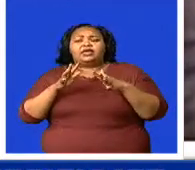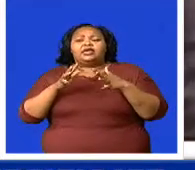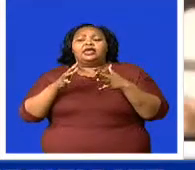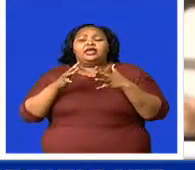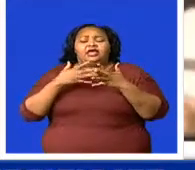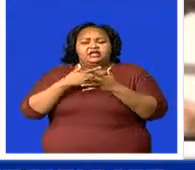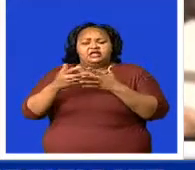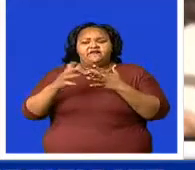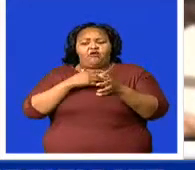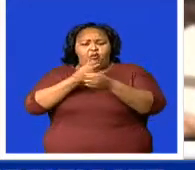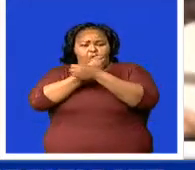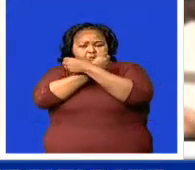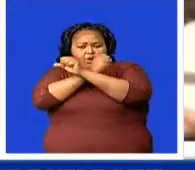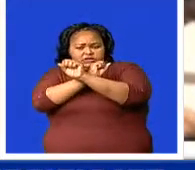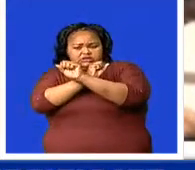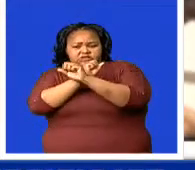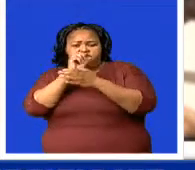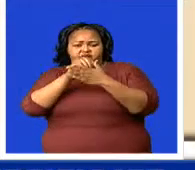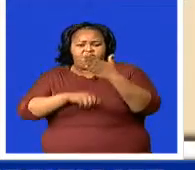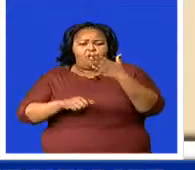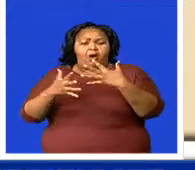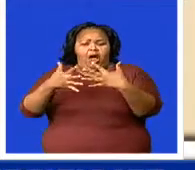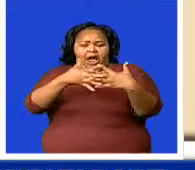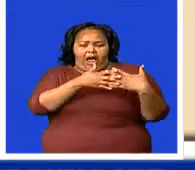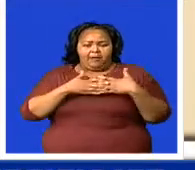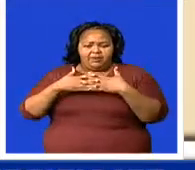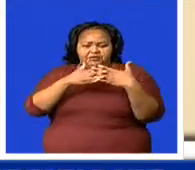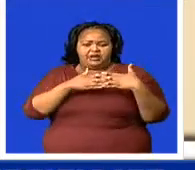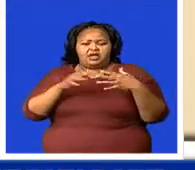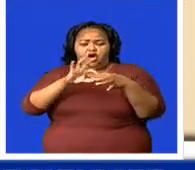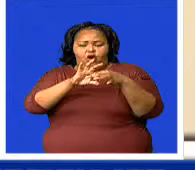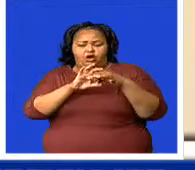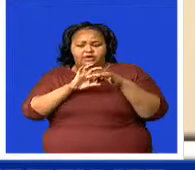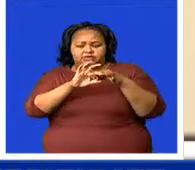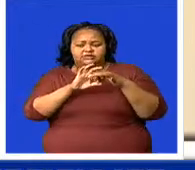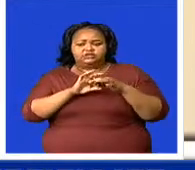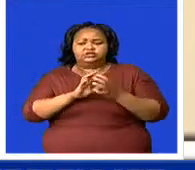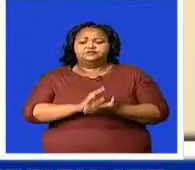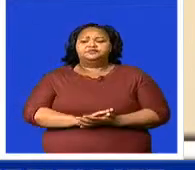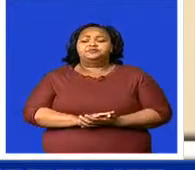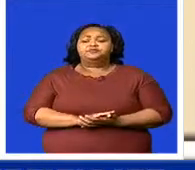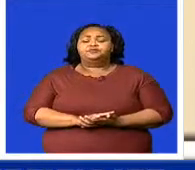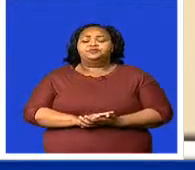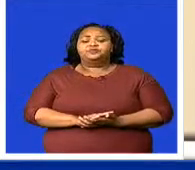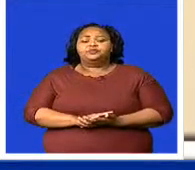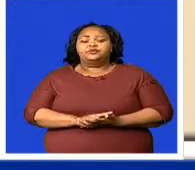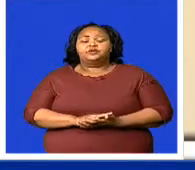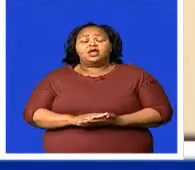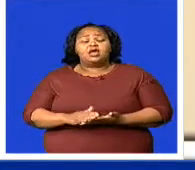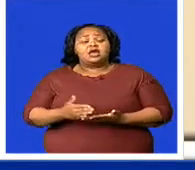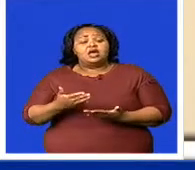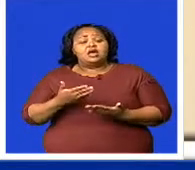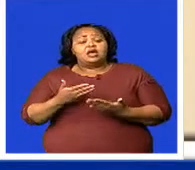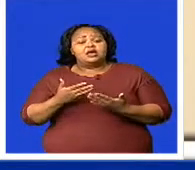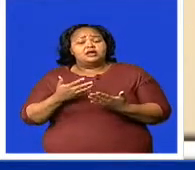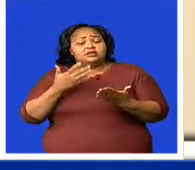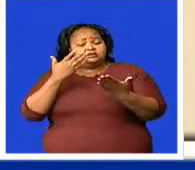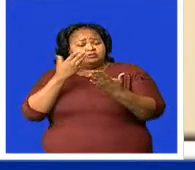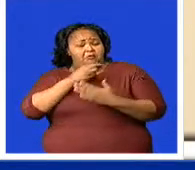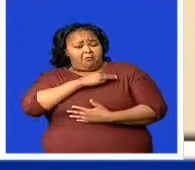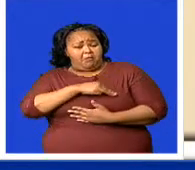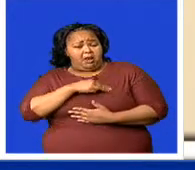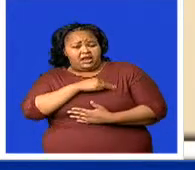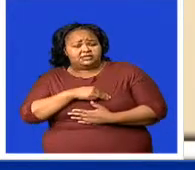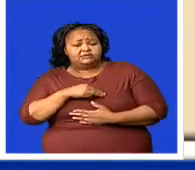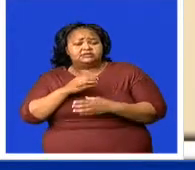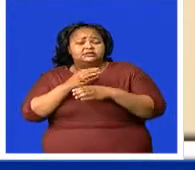Defence, an American organization. We also urge the kingdom and the nation at large to please also still keep trying